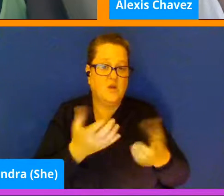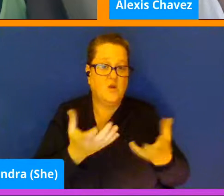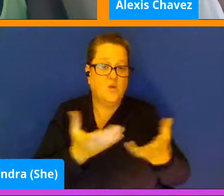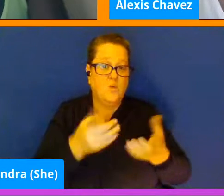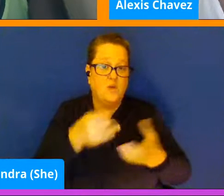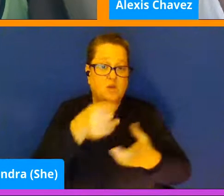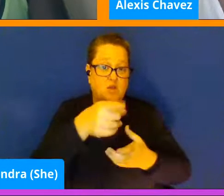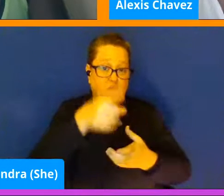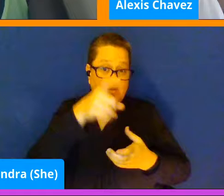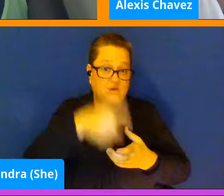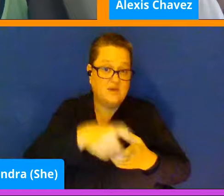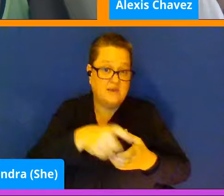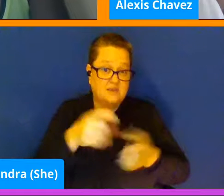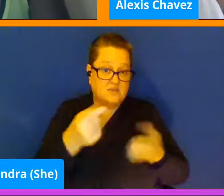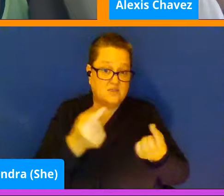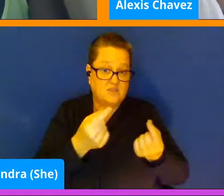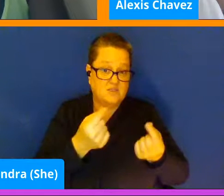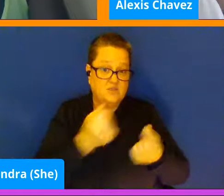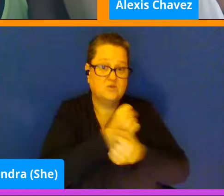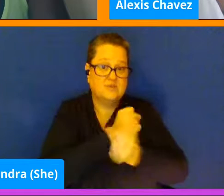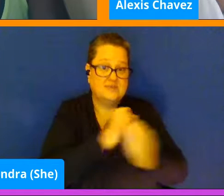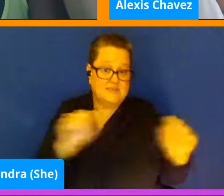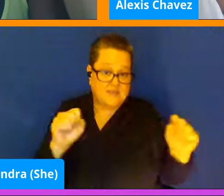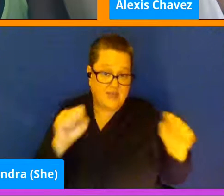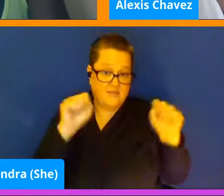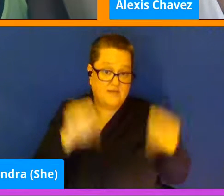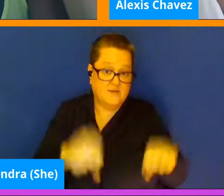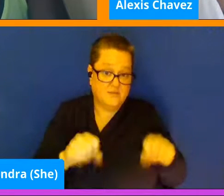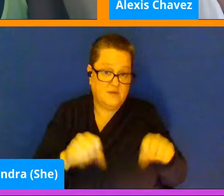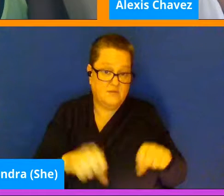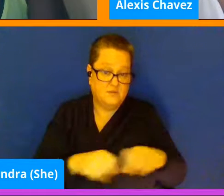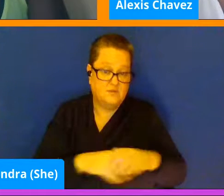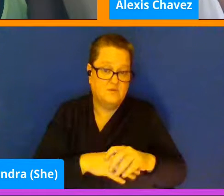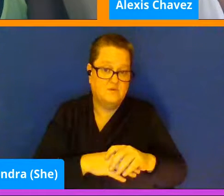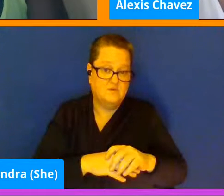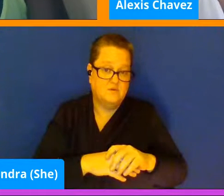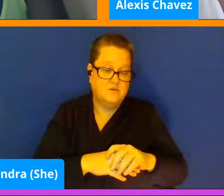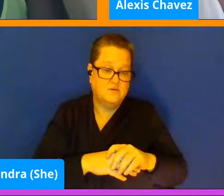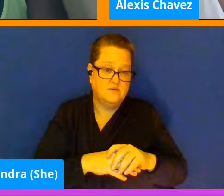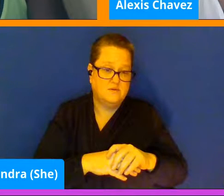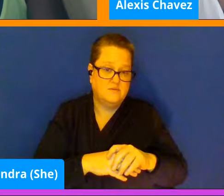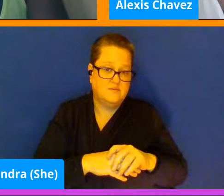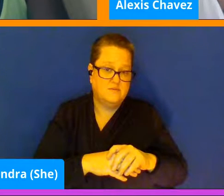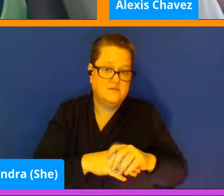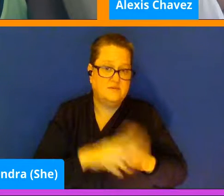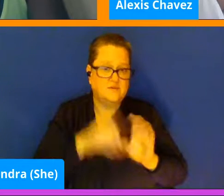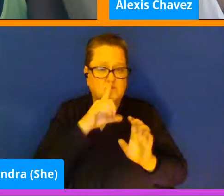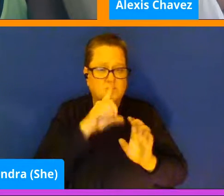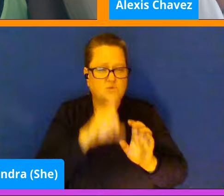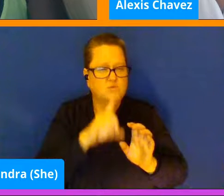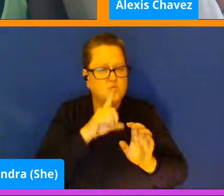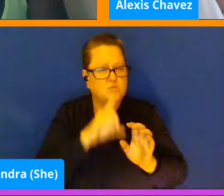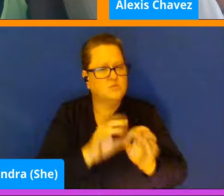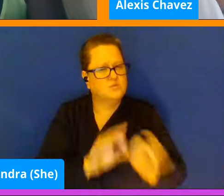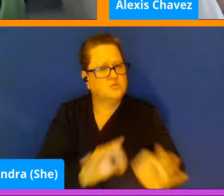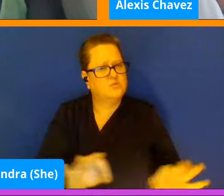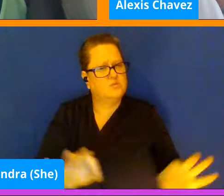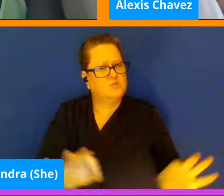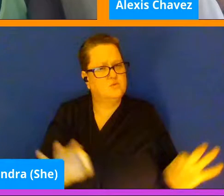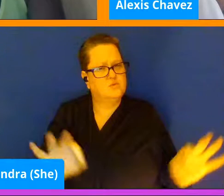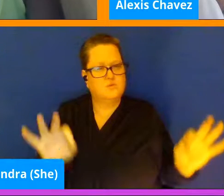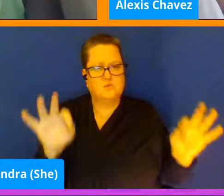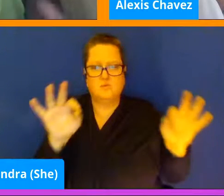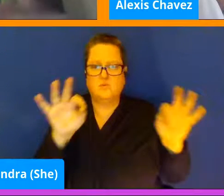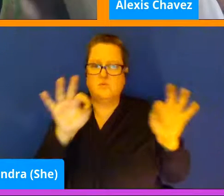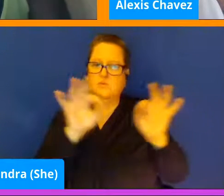but as safe as possible, um, is highly important. Um, we want